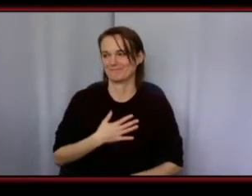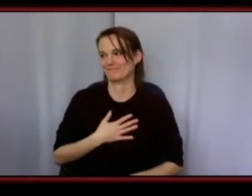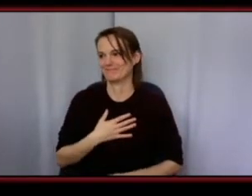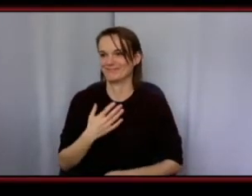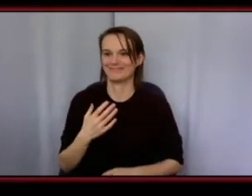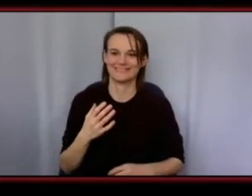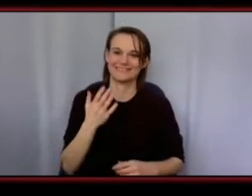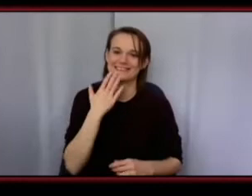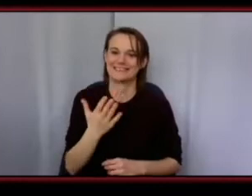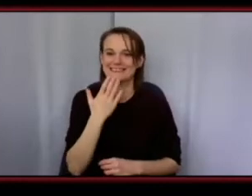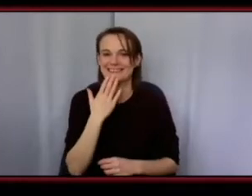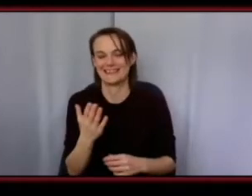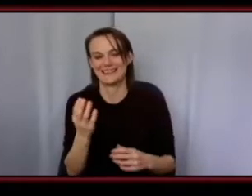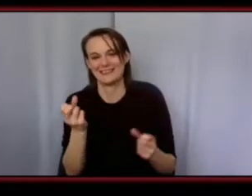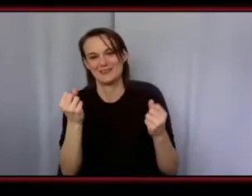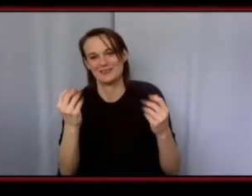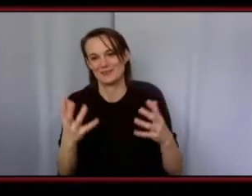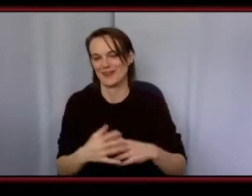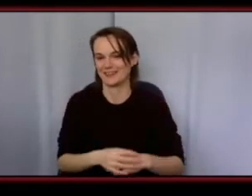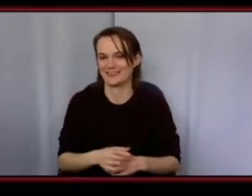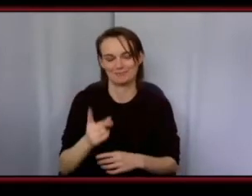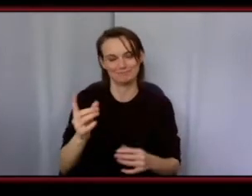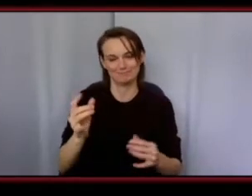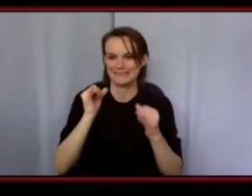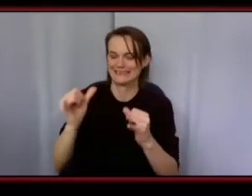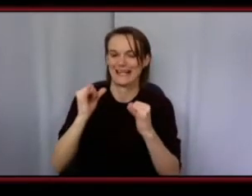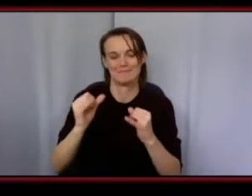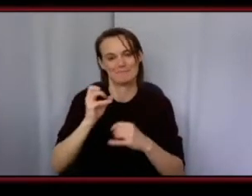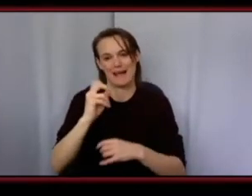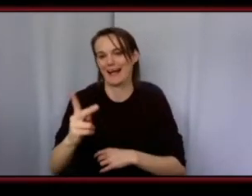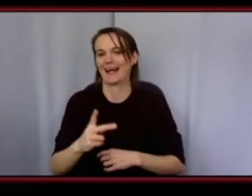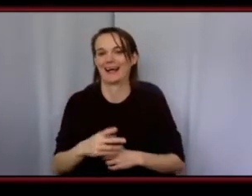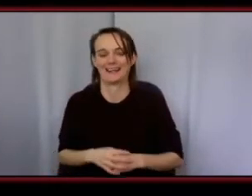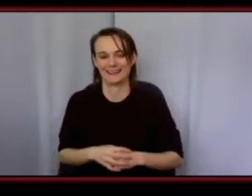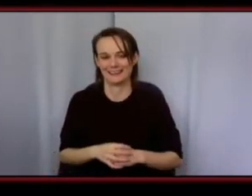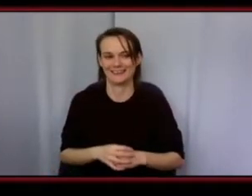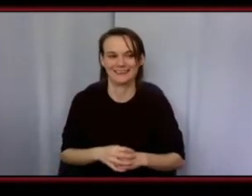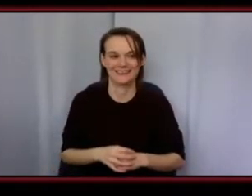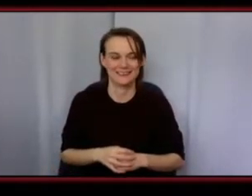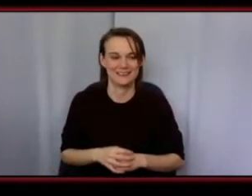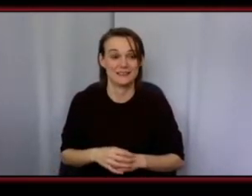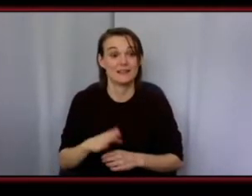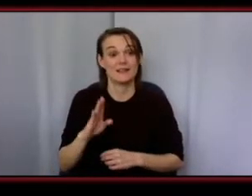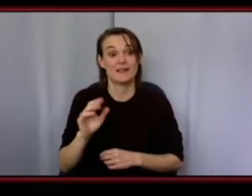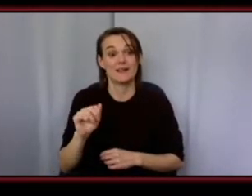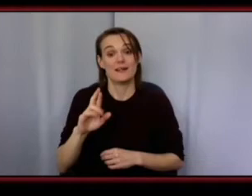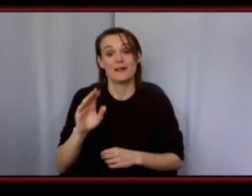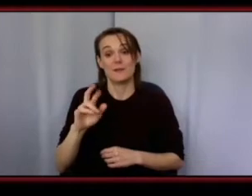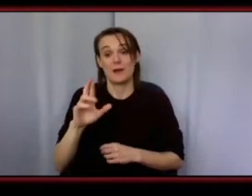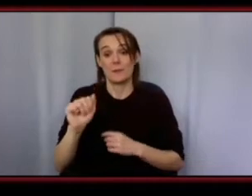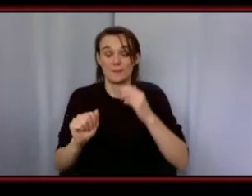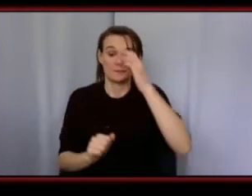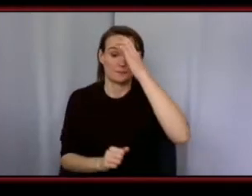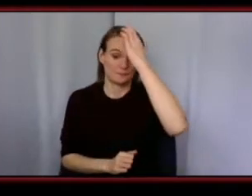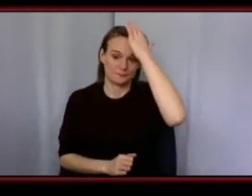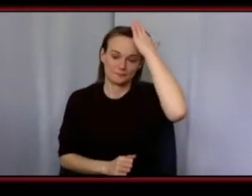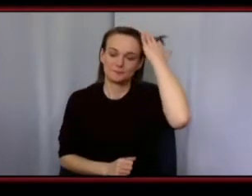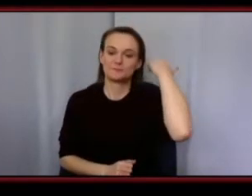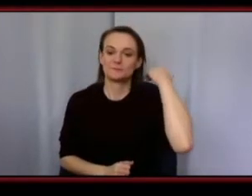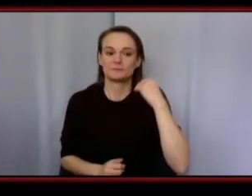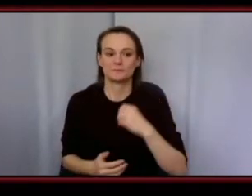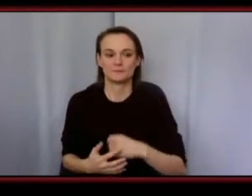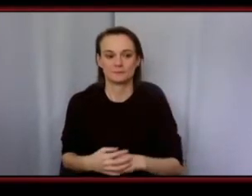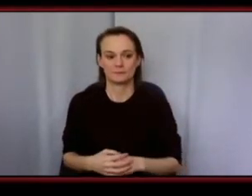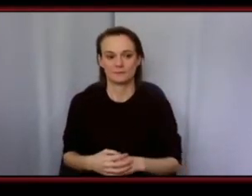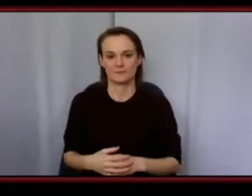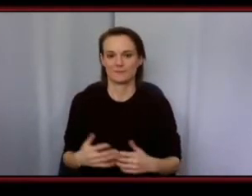you so much for me for saying that you know i think the world of you too my sister so thank you so much uh berber you're up no i